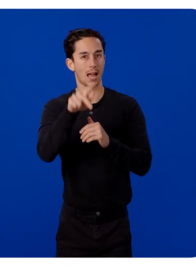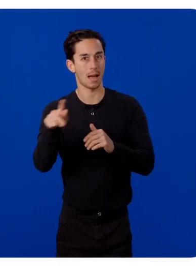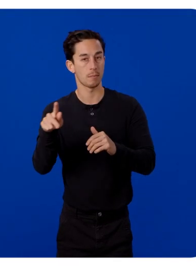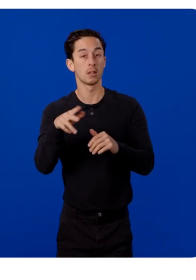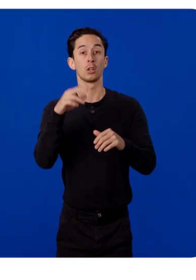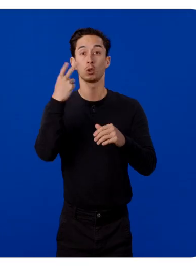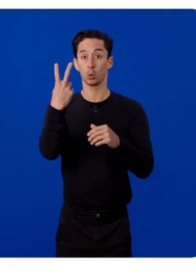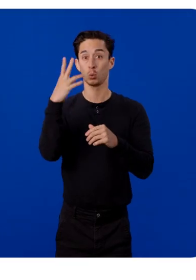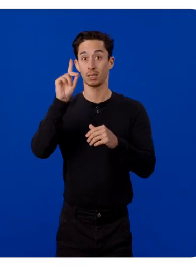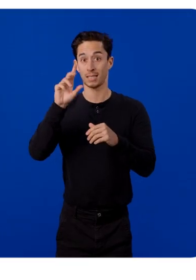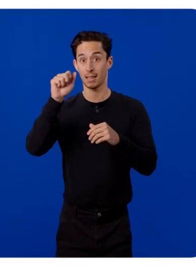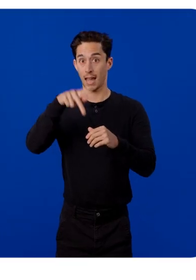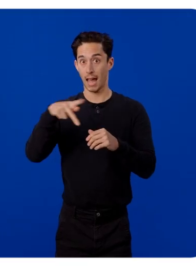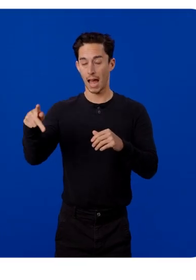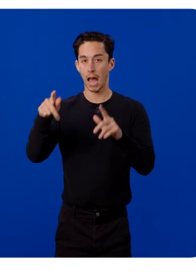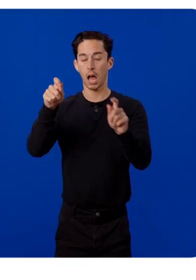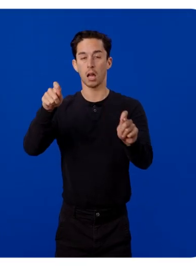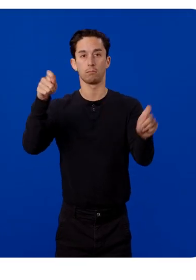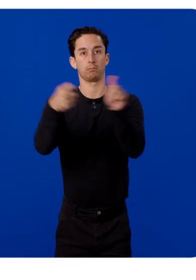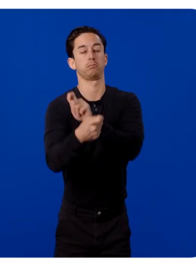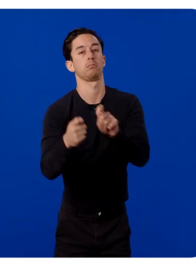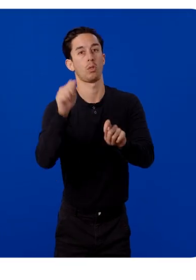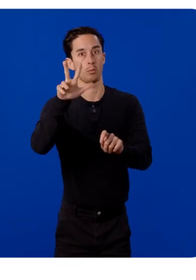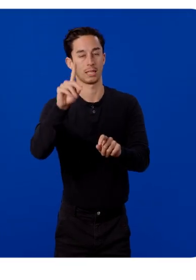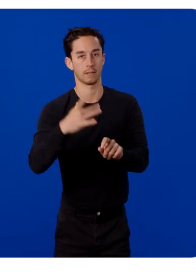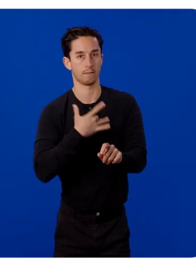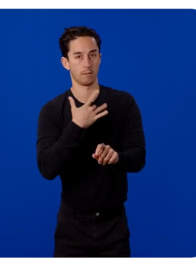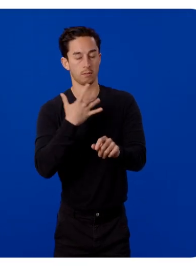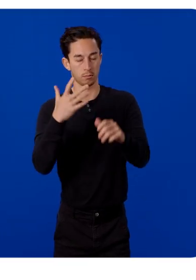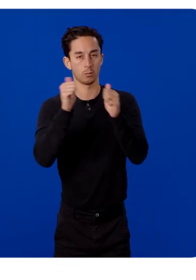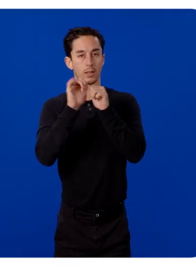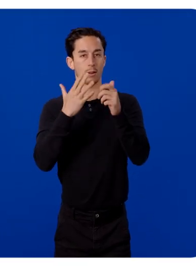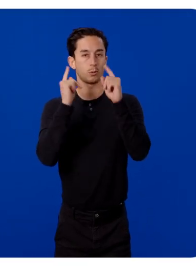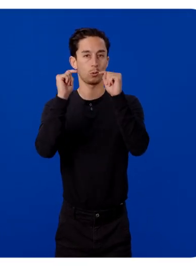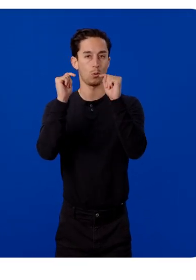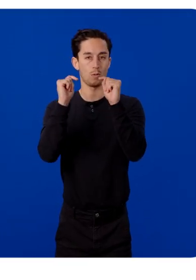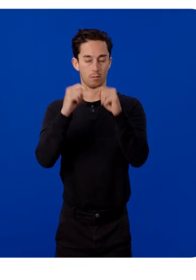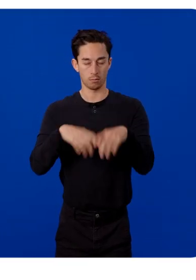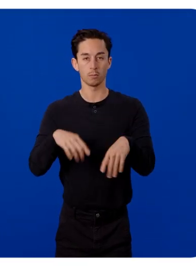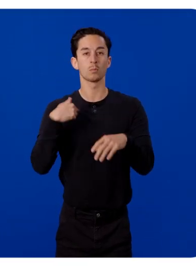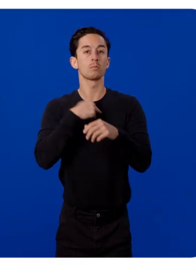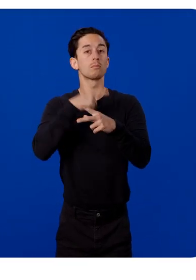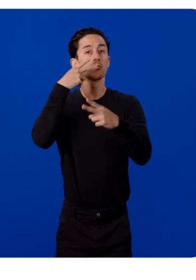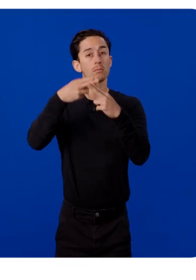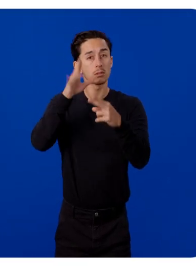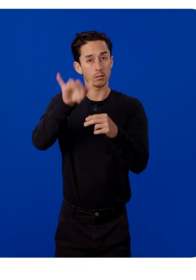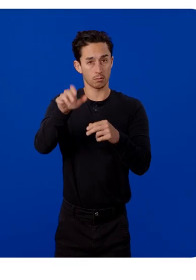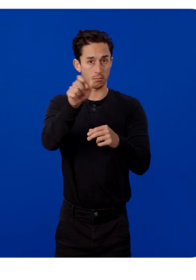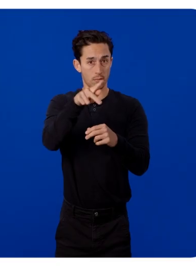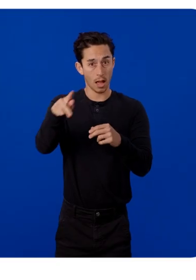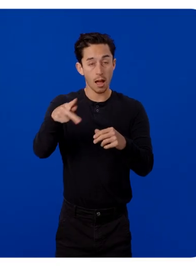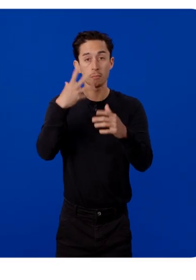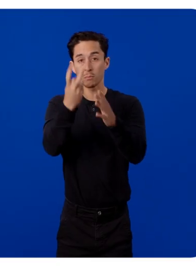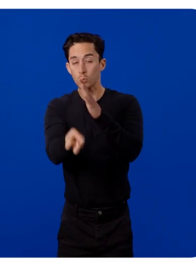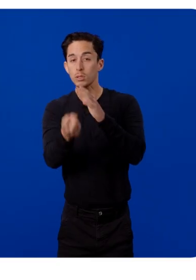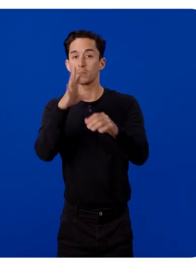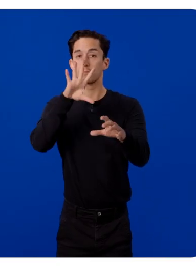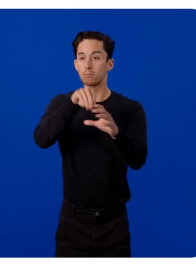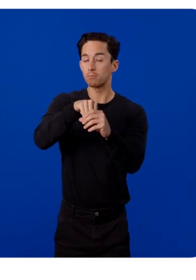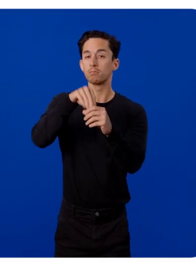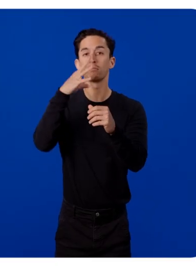spatialize your existing 2D app through a tutorial on our documentation site. We've mentioned 2D panel apps and also immersive experiences,